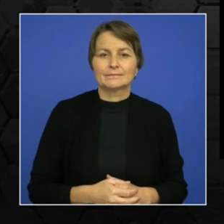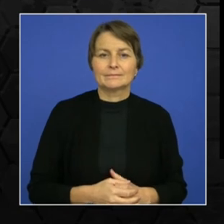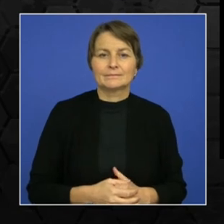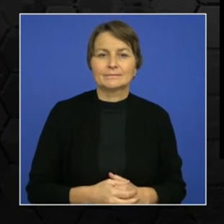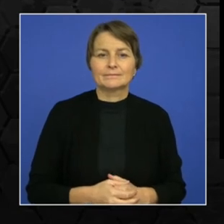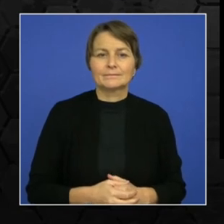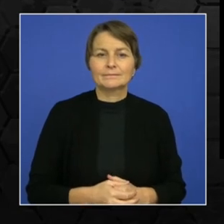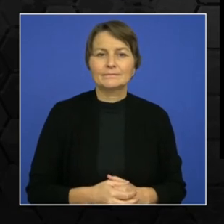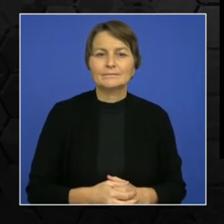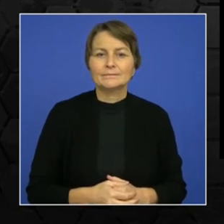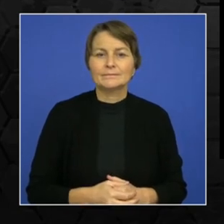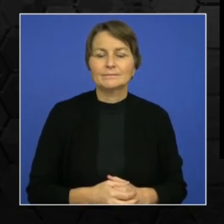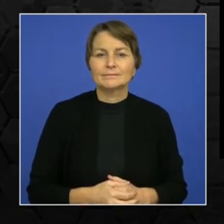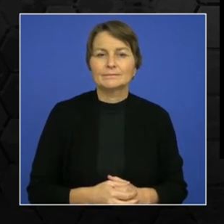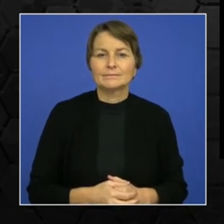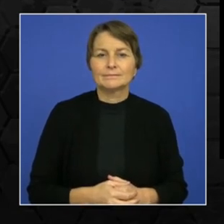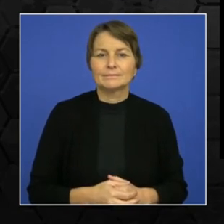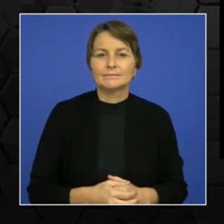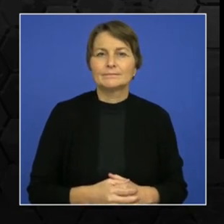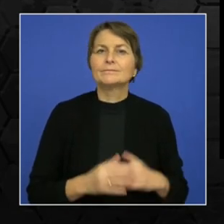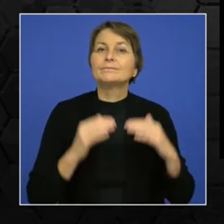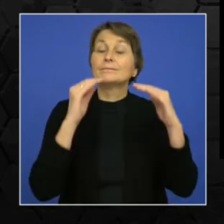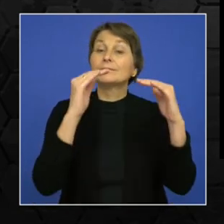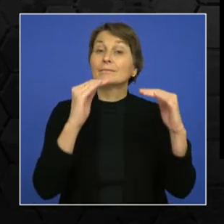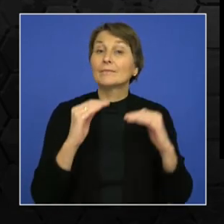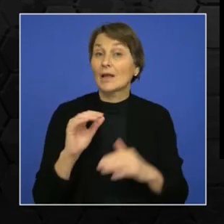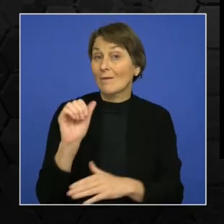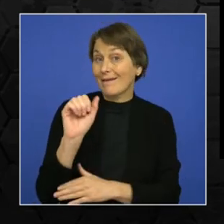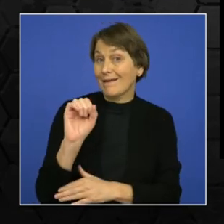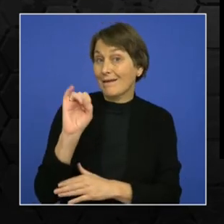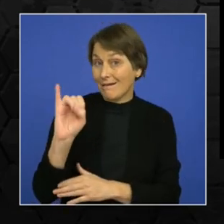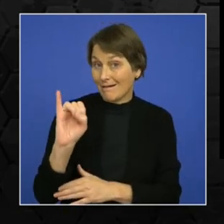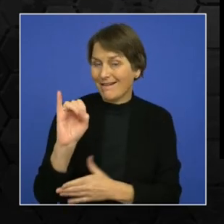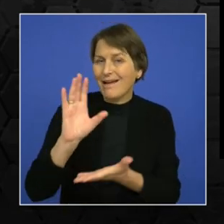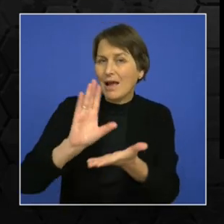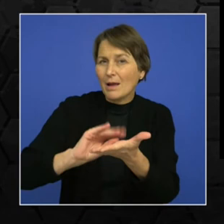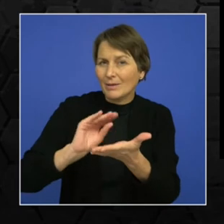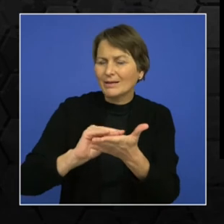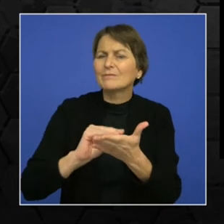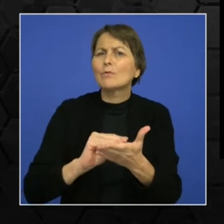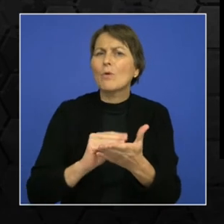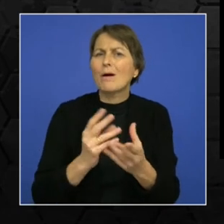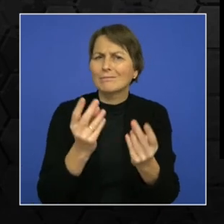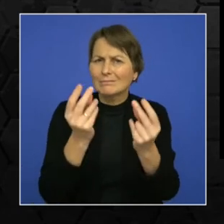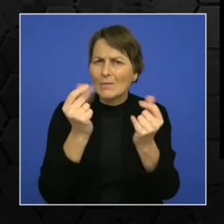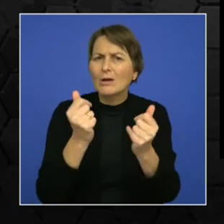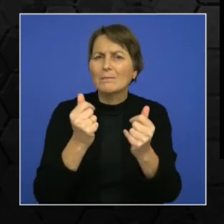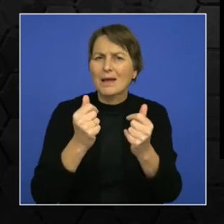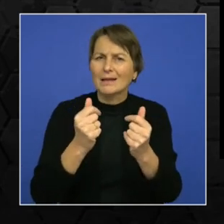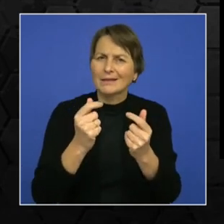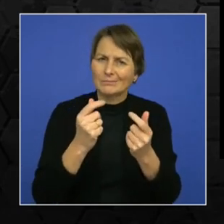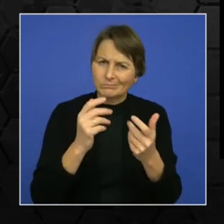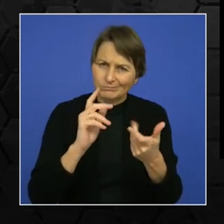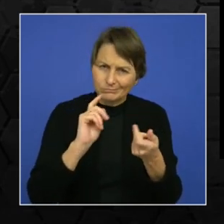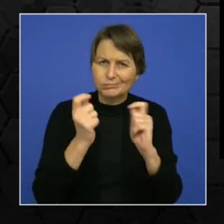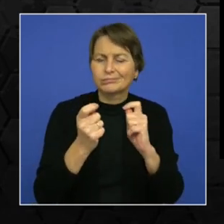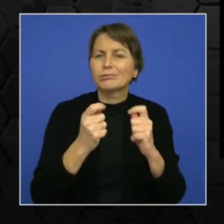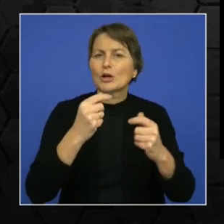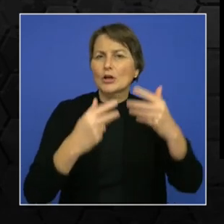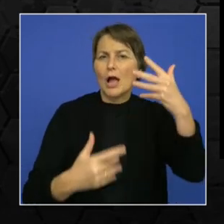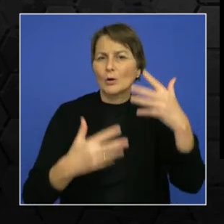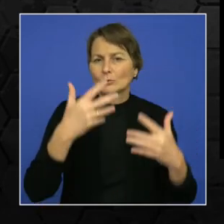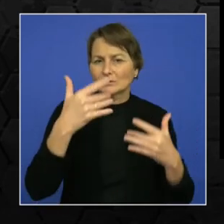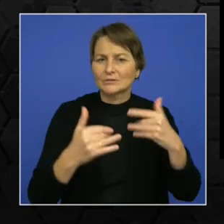Now we have the AI applications of automatic passenger counters. So artificial intelligence is used to understand the